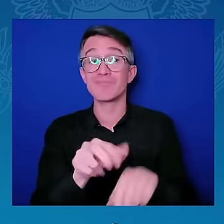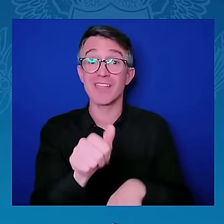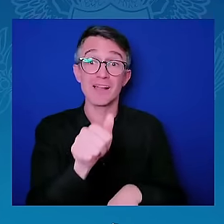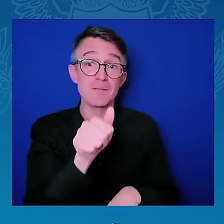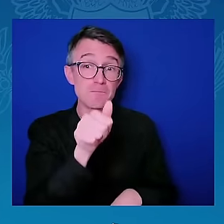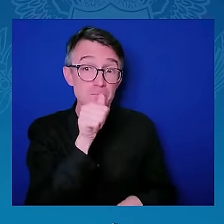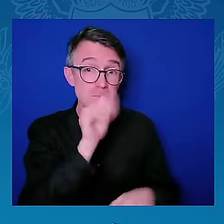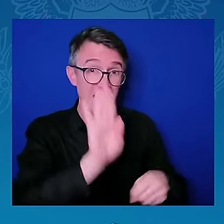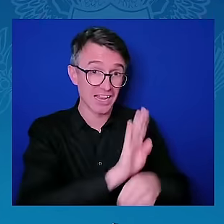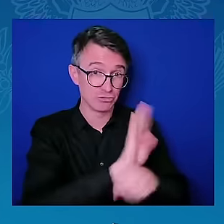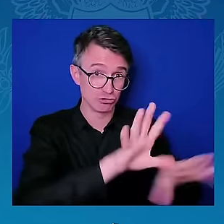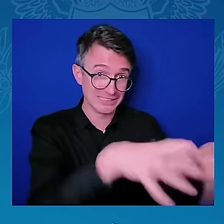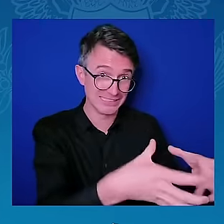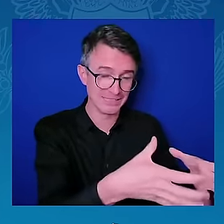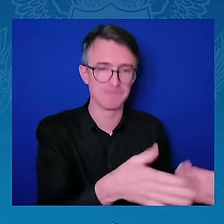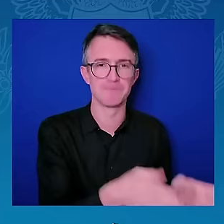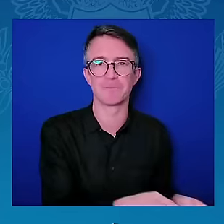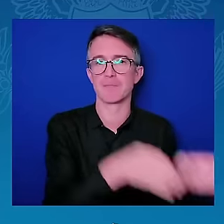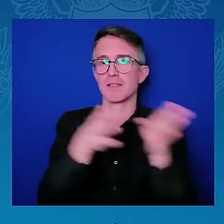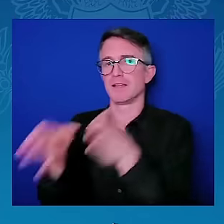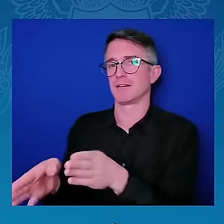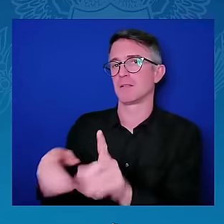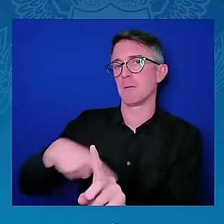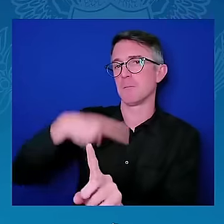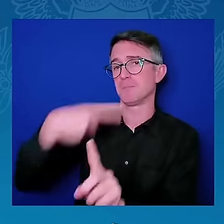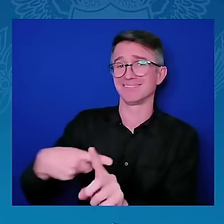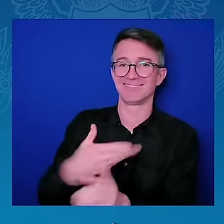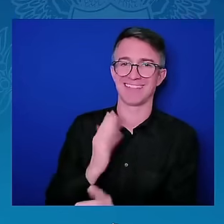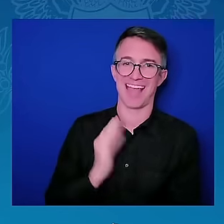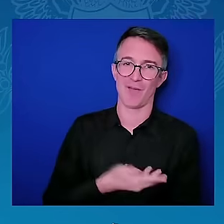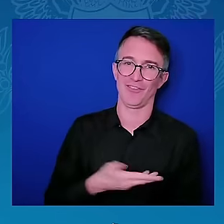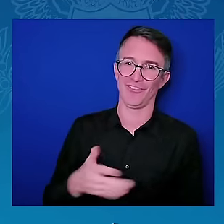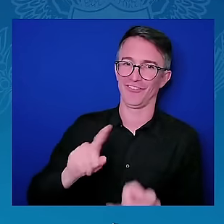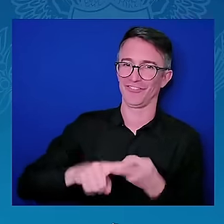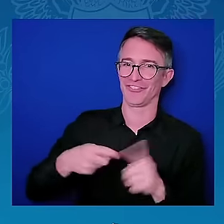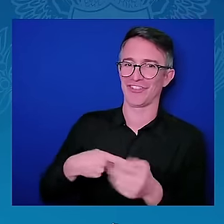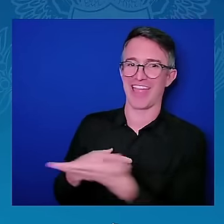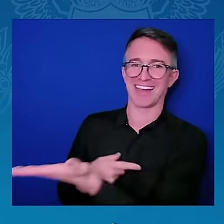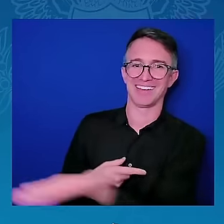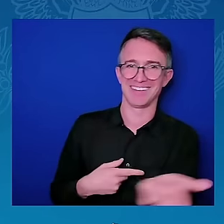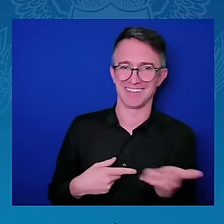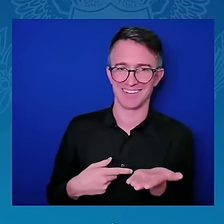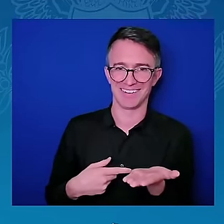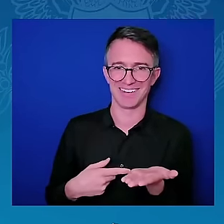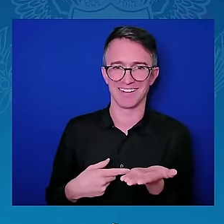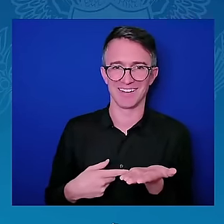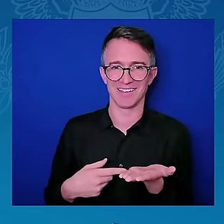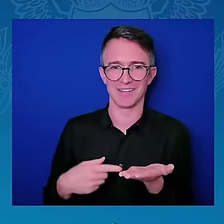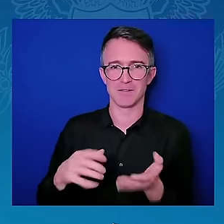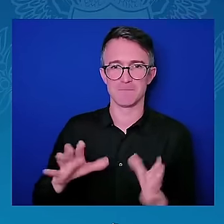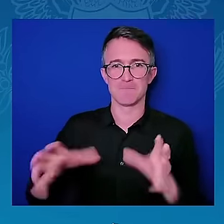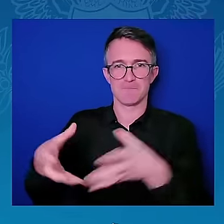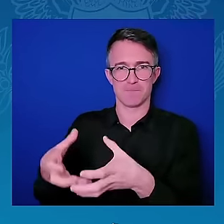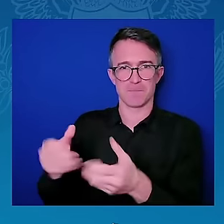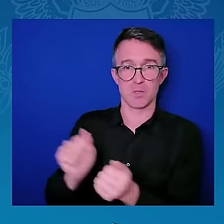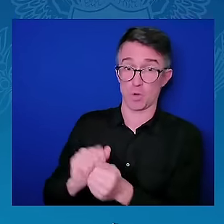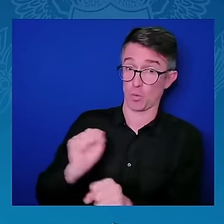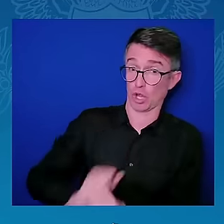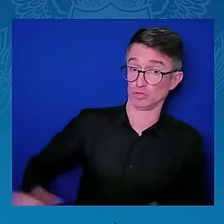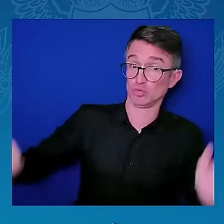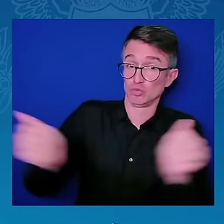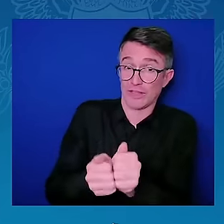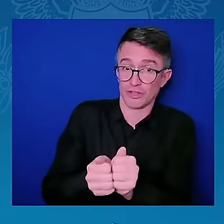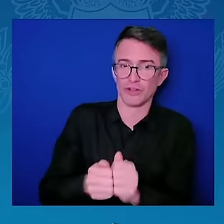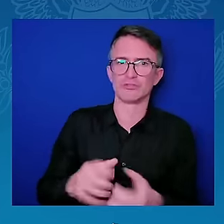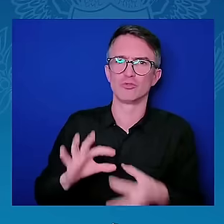We provide a platform for the American business community to work directly with Kenyan leaders, from convening a presidential executive